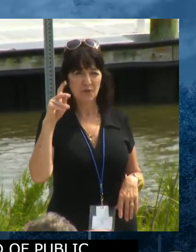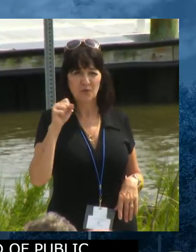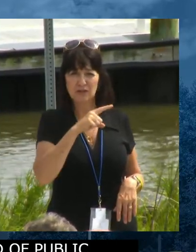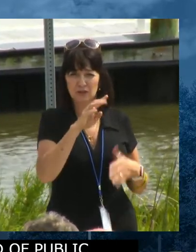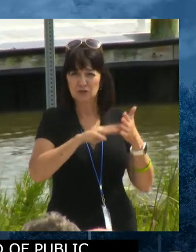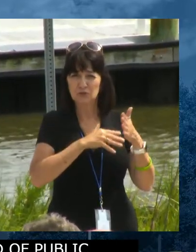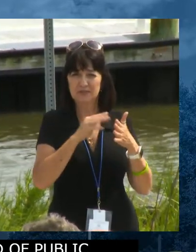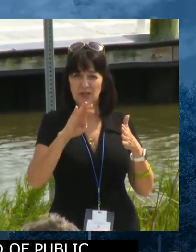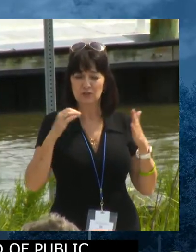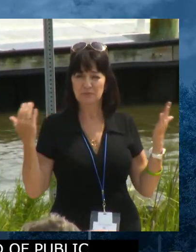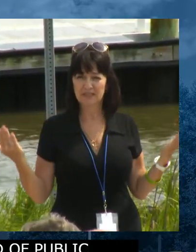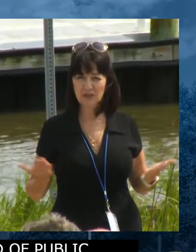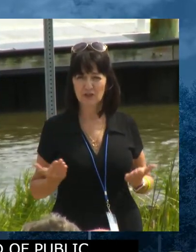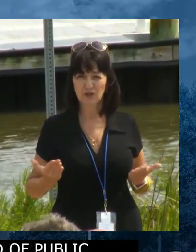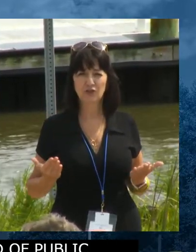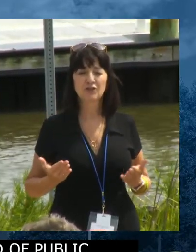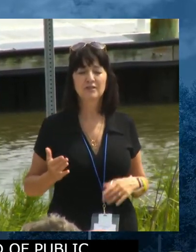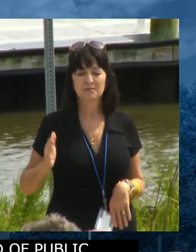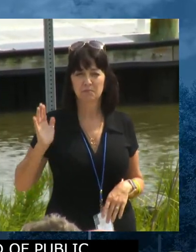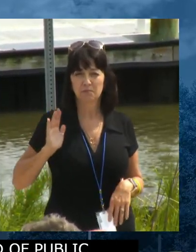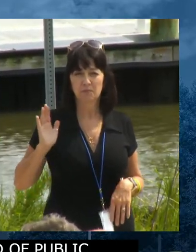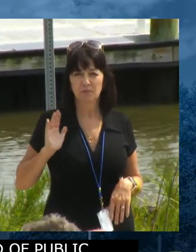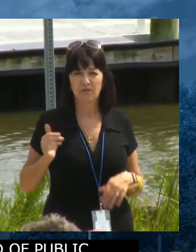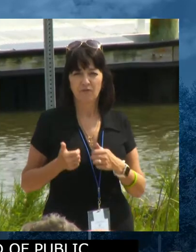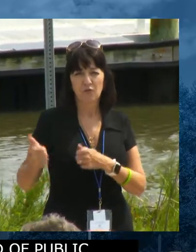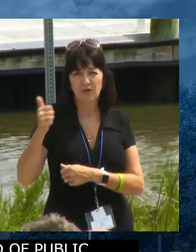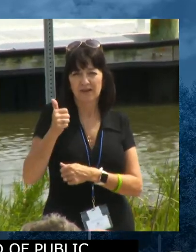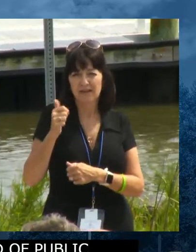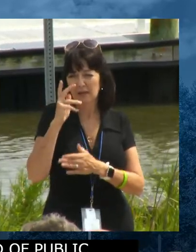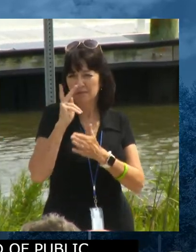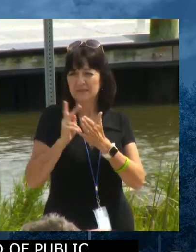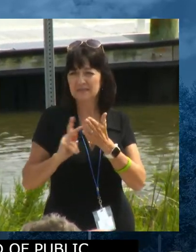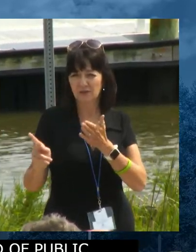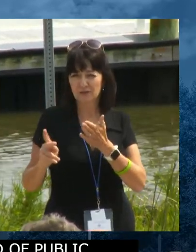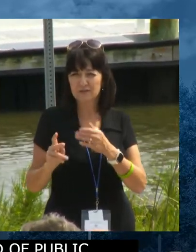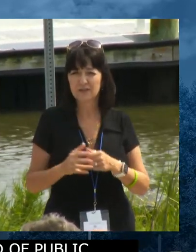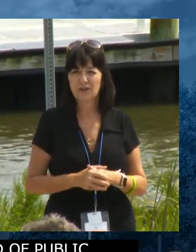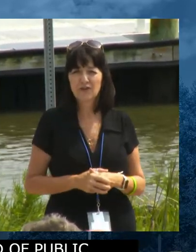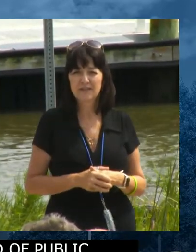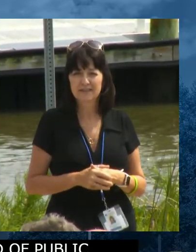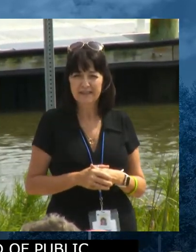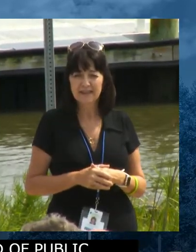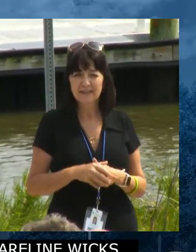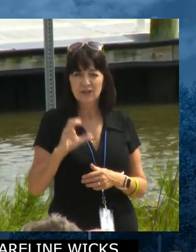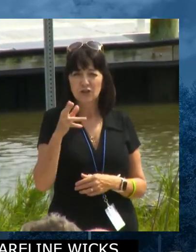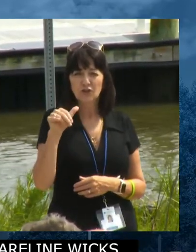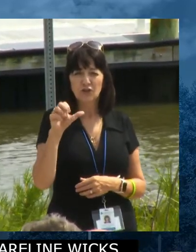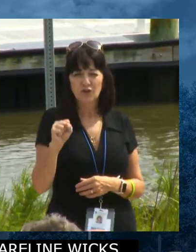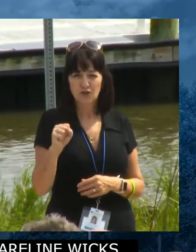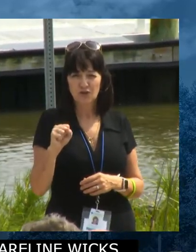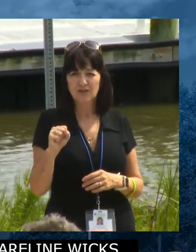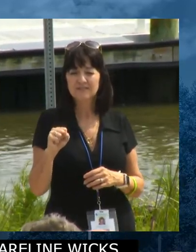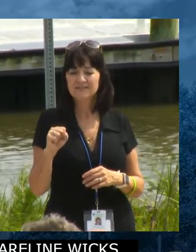scheduled to be here, former cabinet secretary Chris Basin from the Center for Inland Bays. Um,